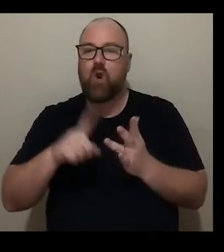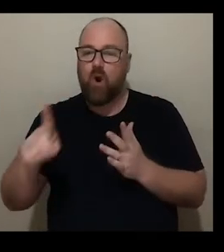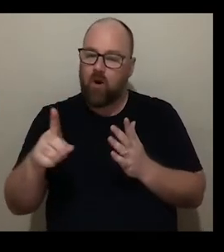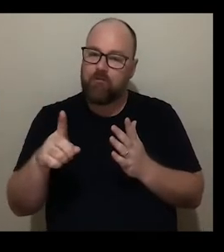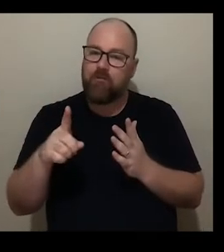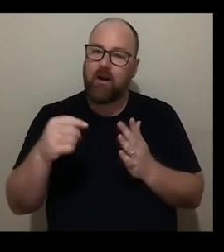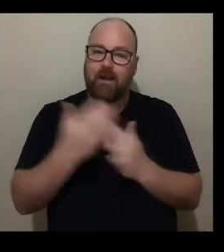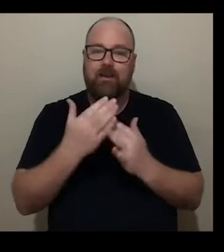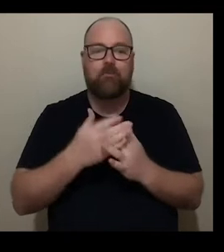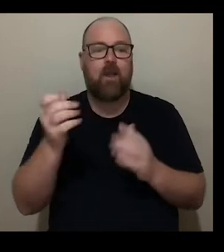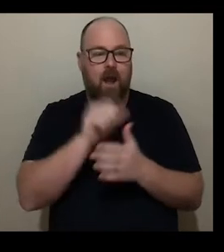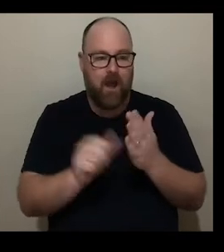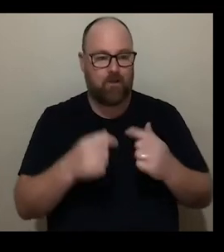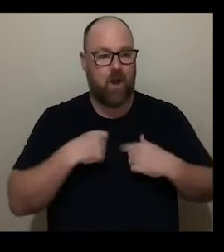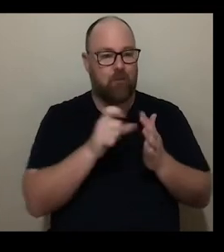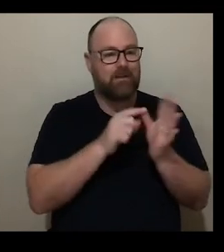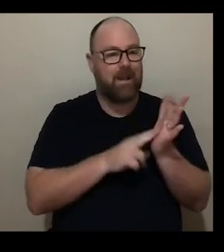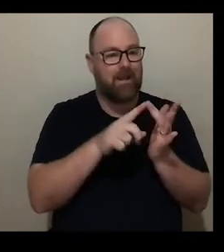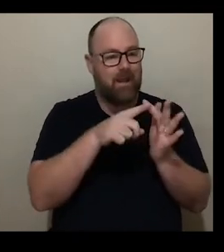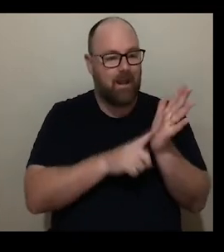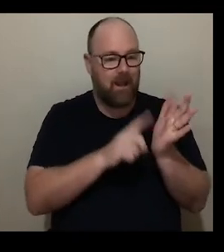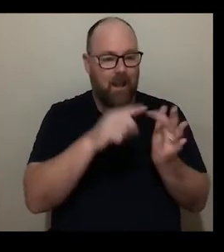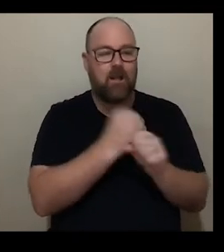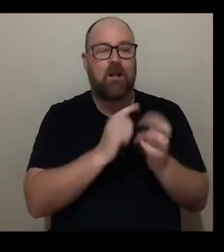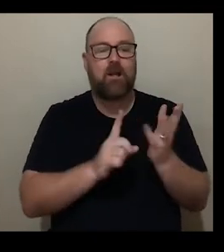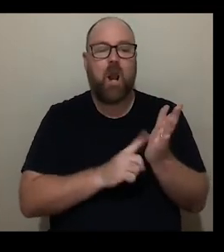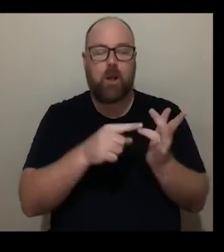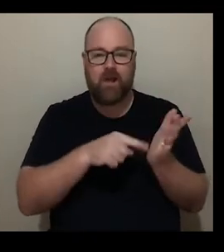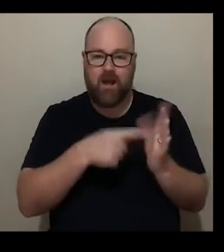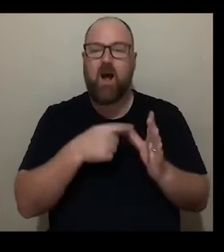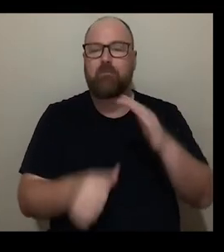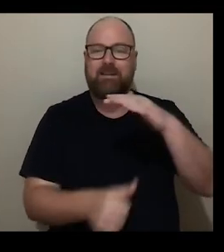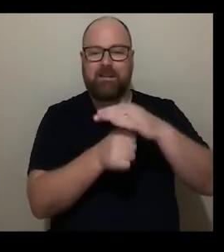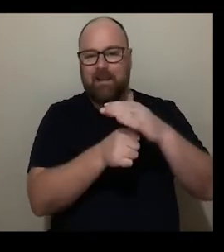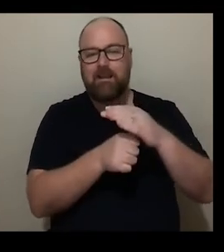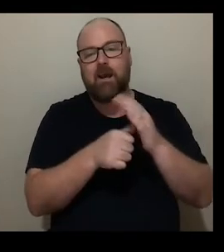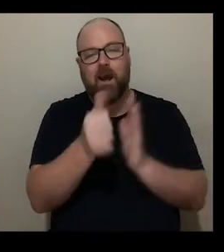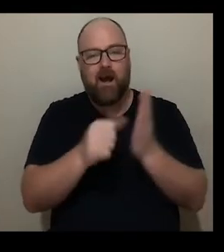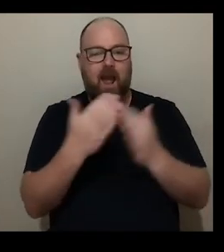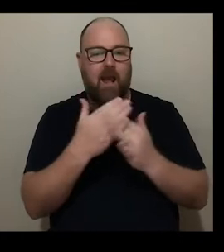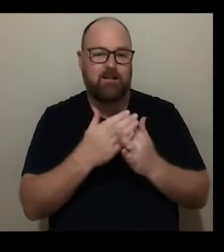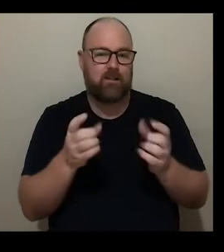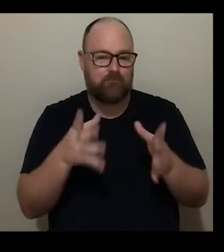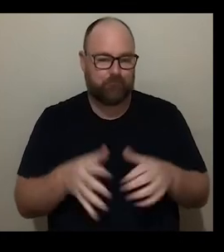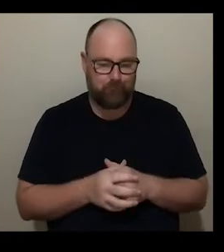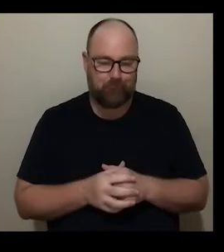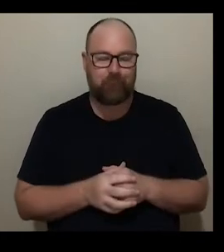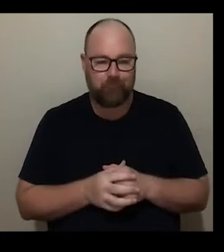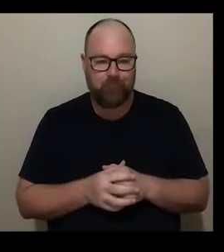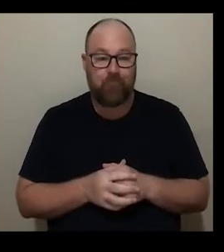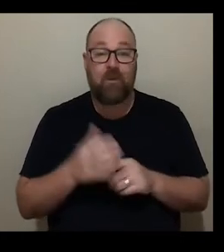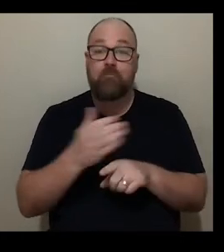Galotta, Senior Access Programs Producer at the Art Gallery of New South Wales. Before we begin today